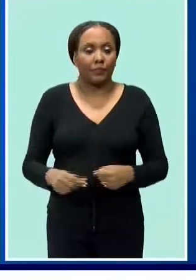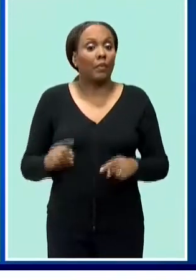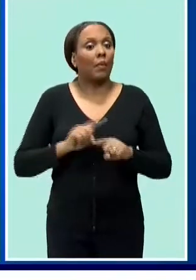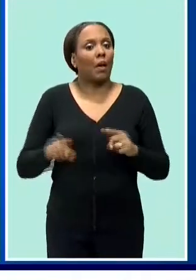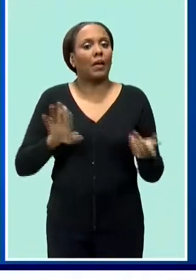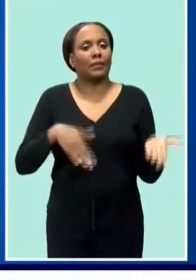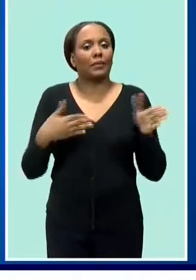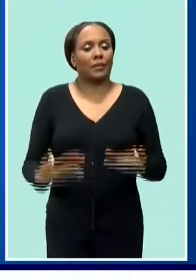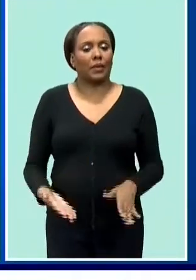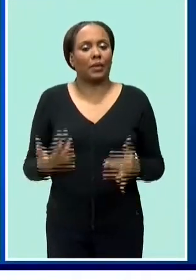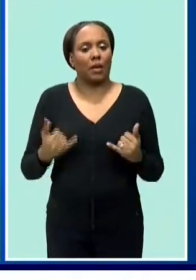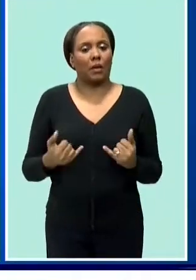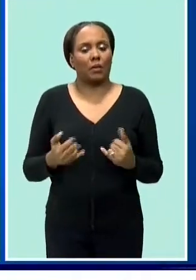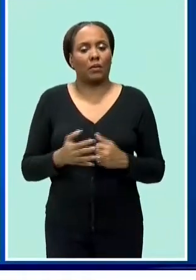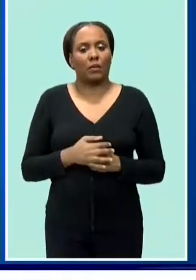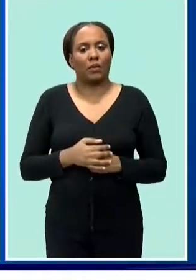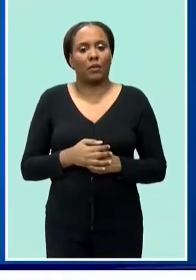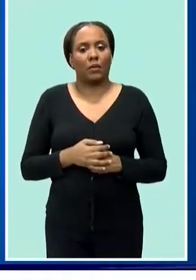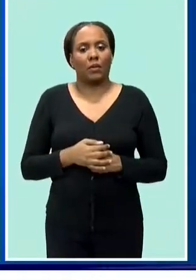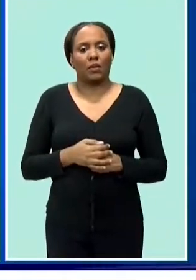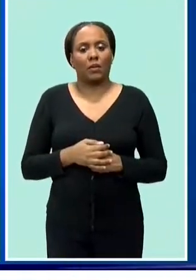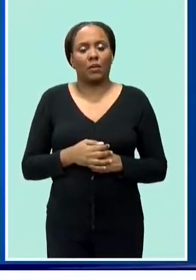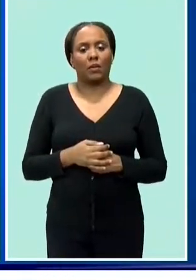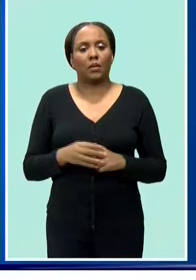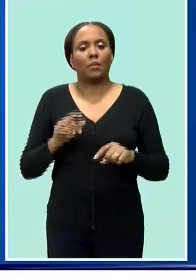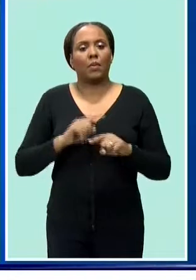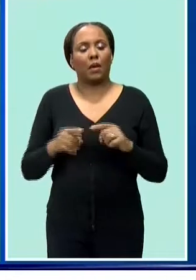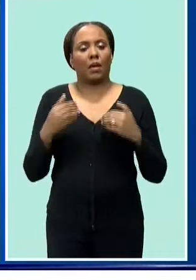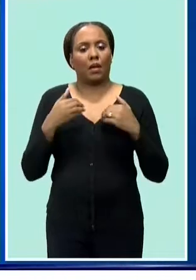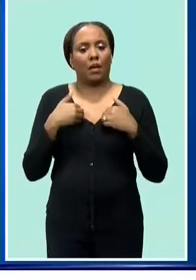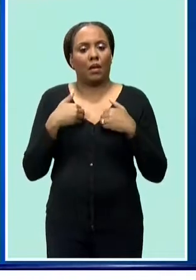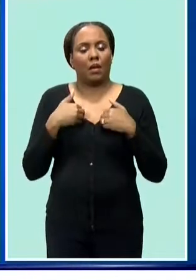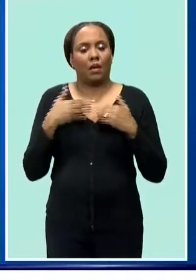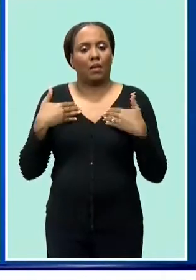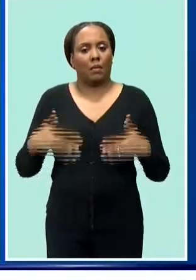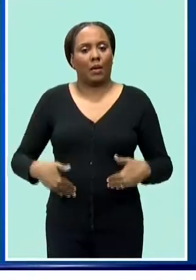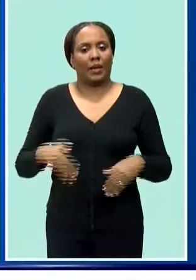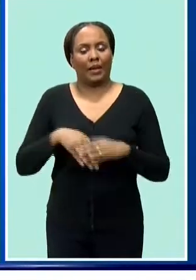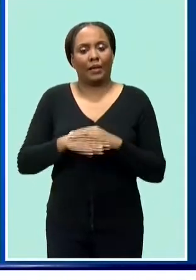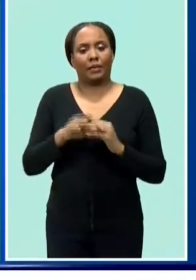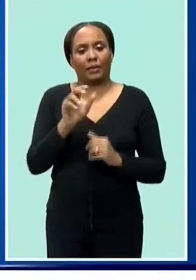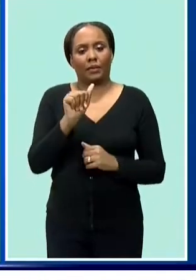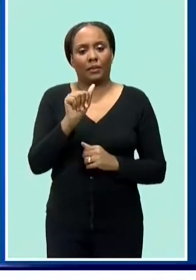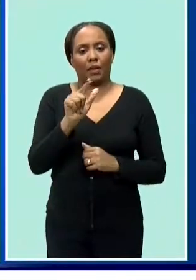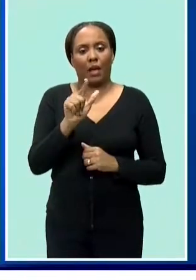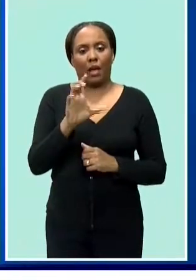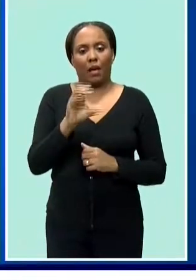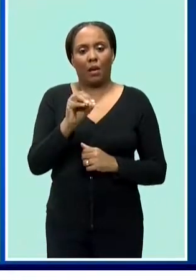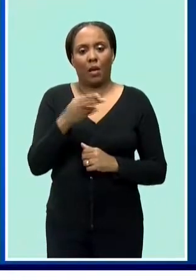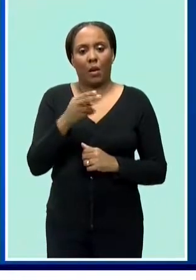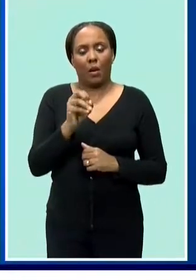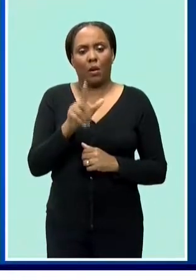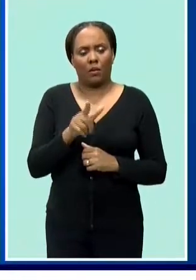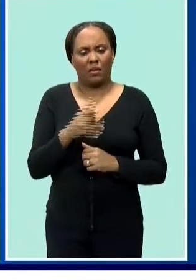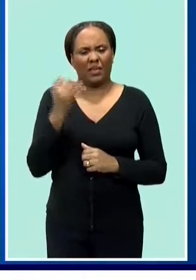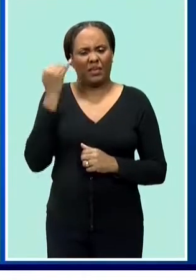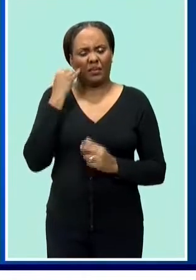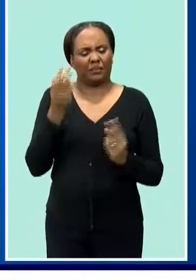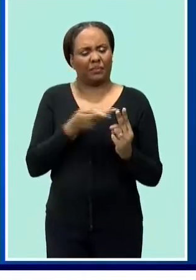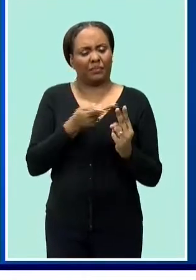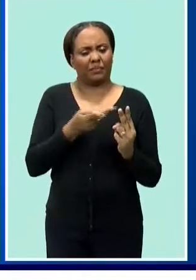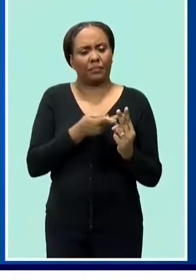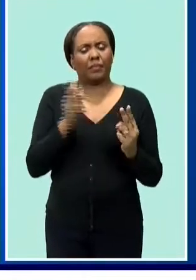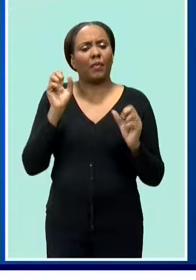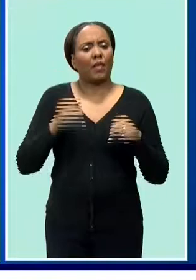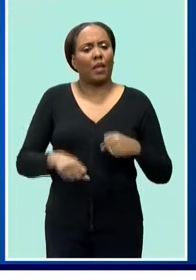we have it preserved in alcohol right and um if creatures like that get into the island yes they definitely